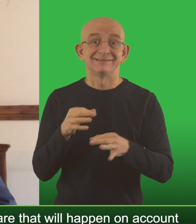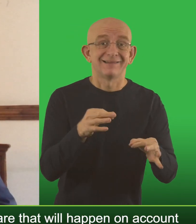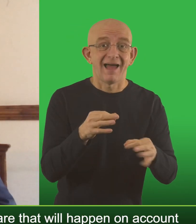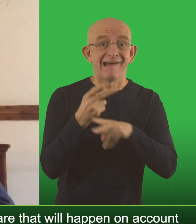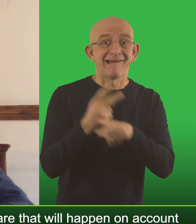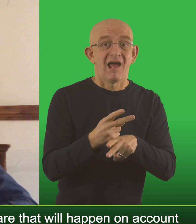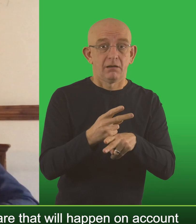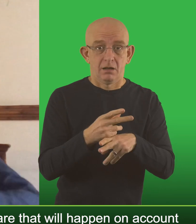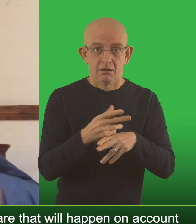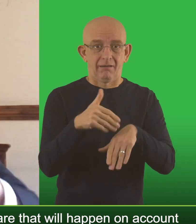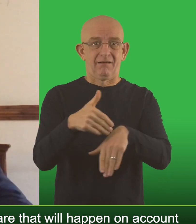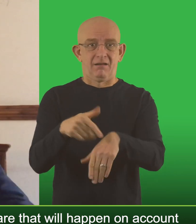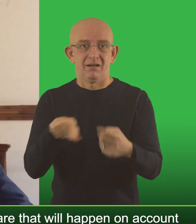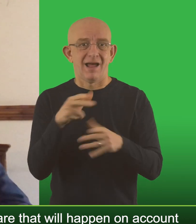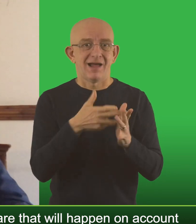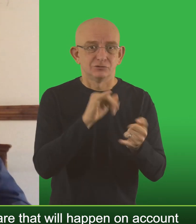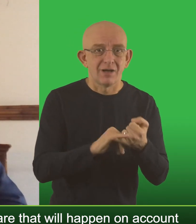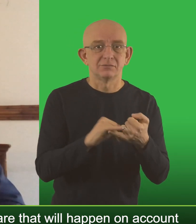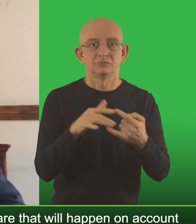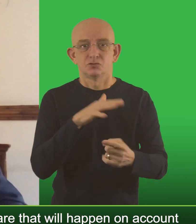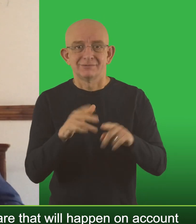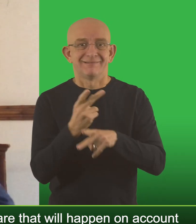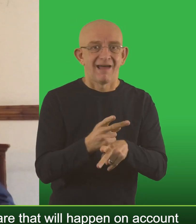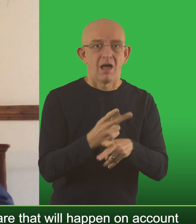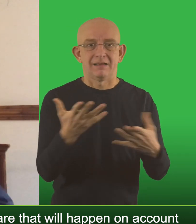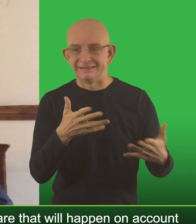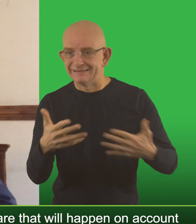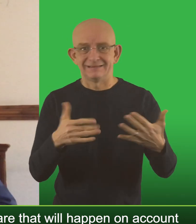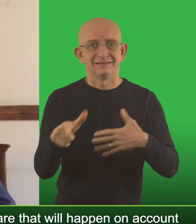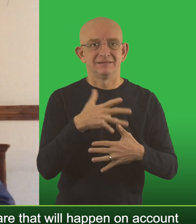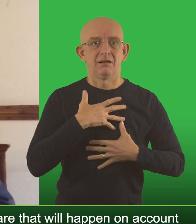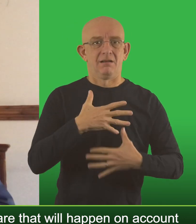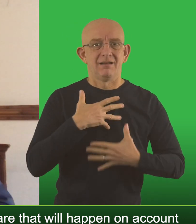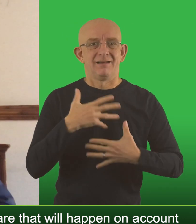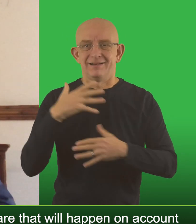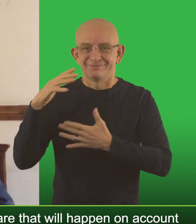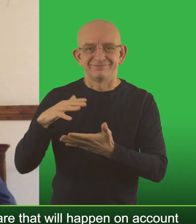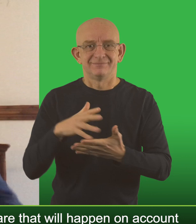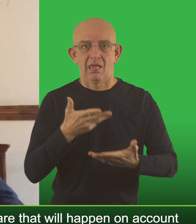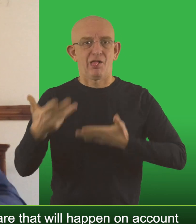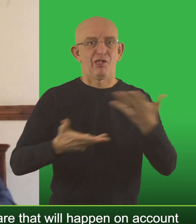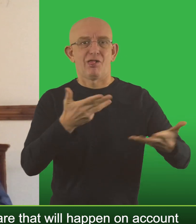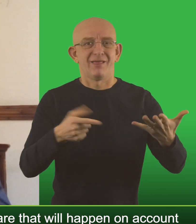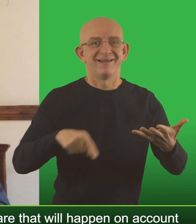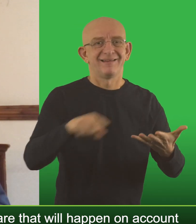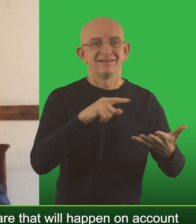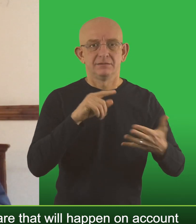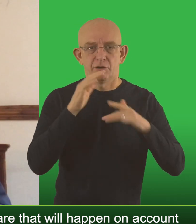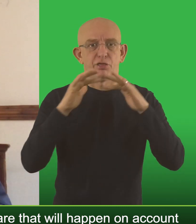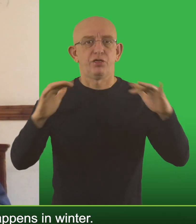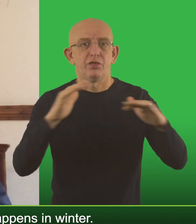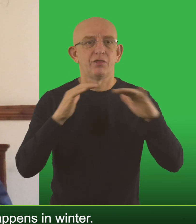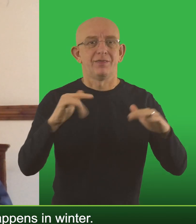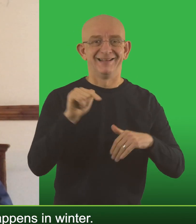because of the delays to care that will happen on account of NHS and social care being busy managing respiratory